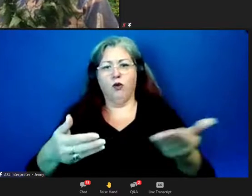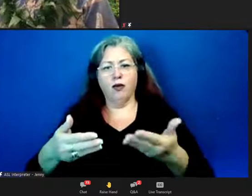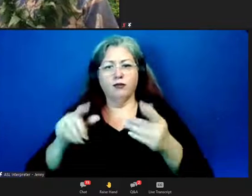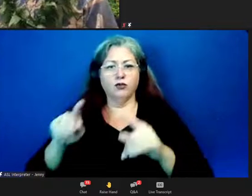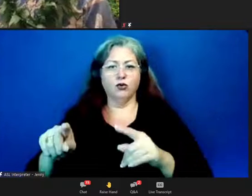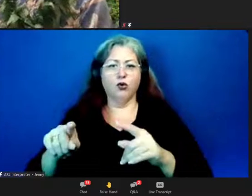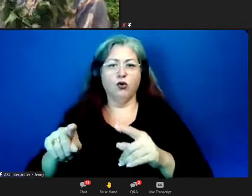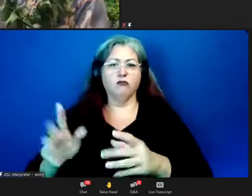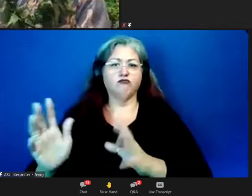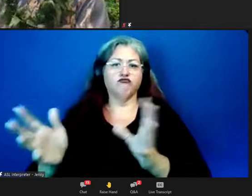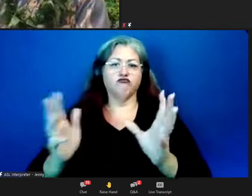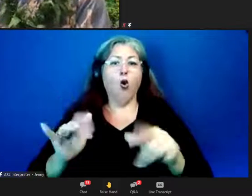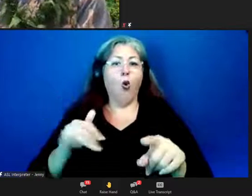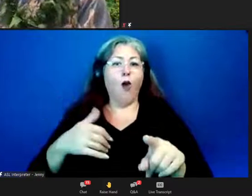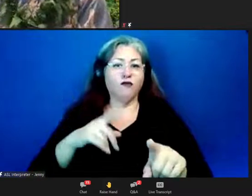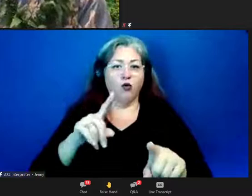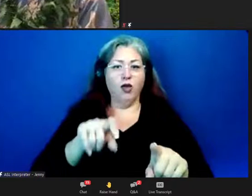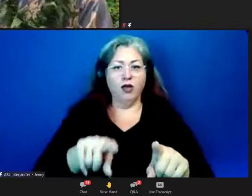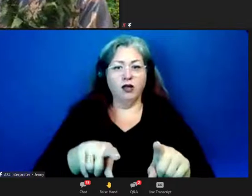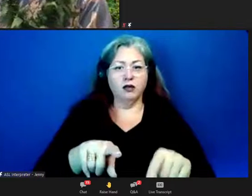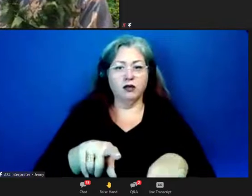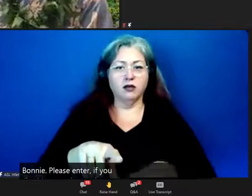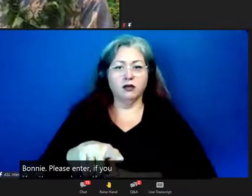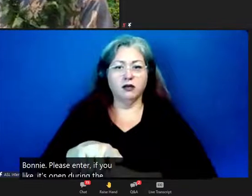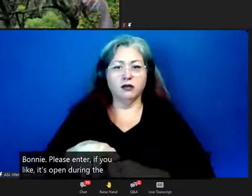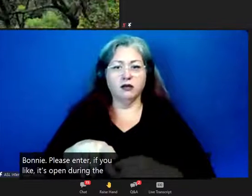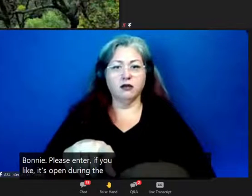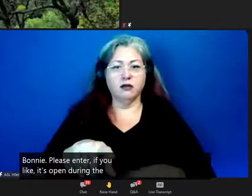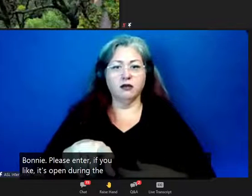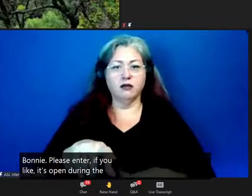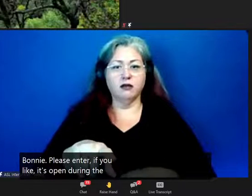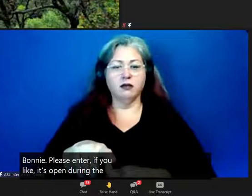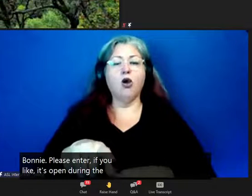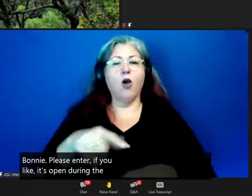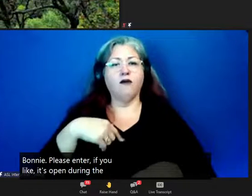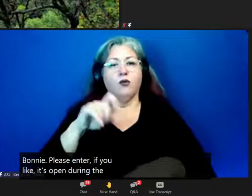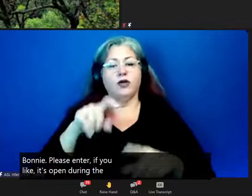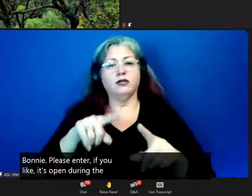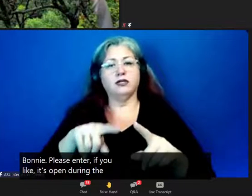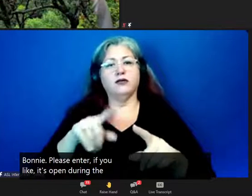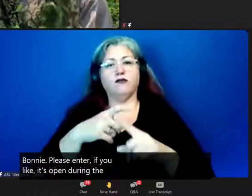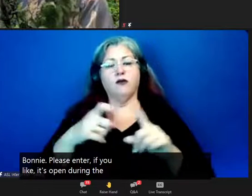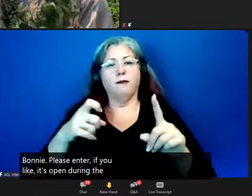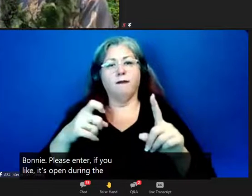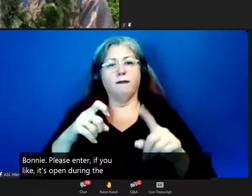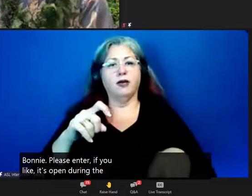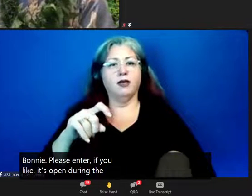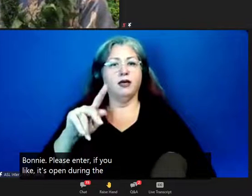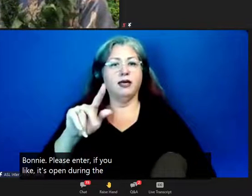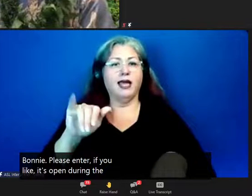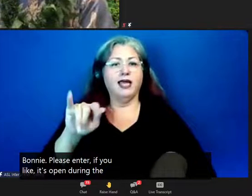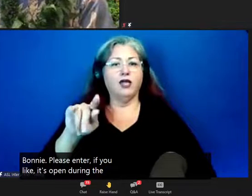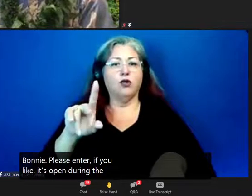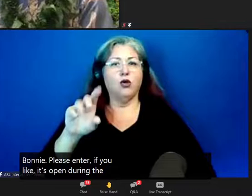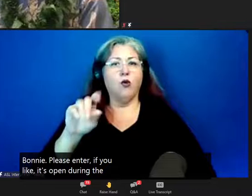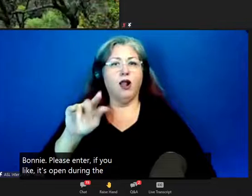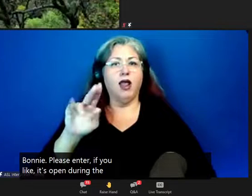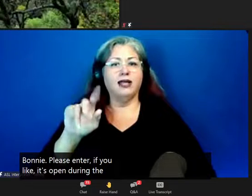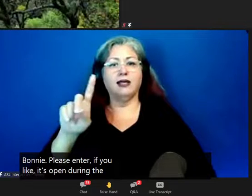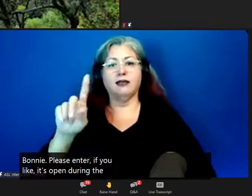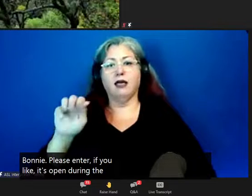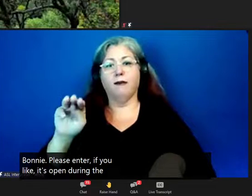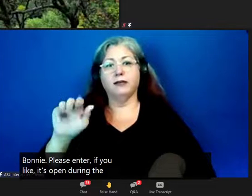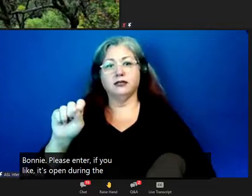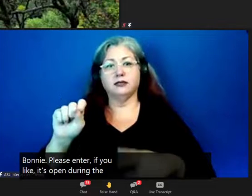and continue conversations. Oh, we do actually have a, we do have a question here, Larry, and this comes from Ka'iukalani Damis,